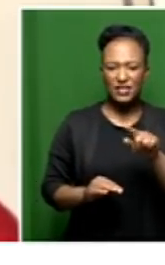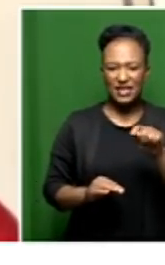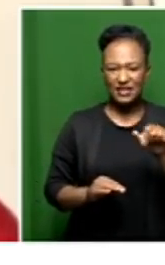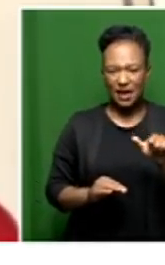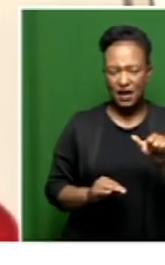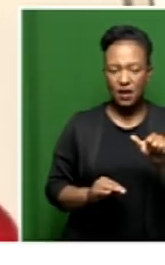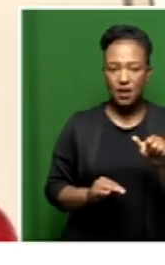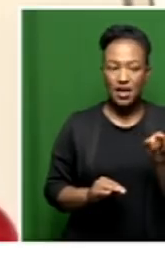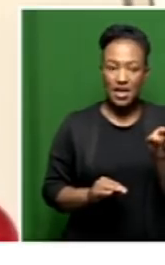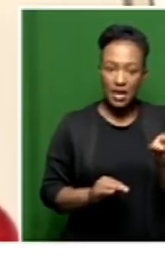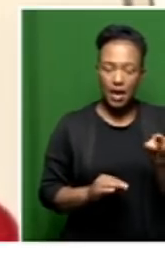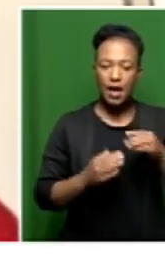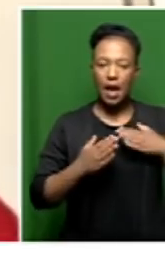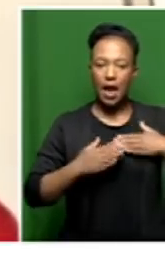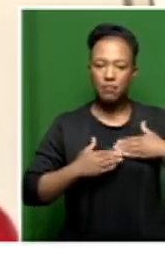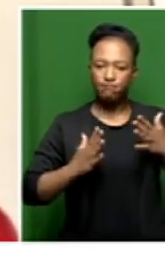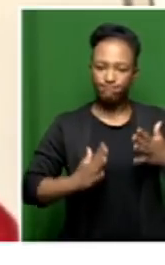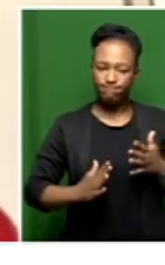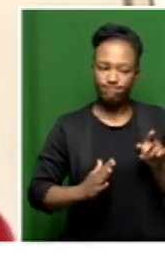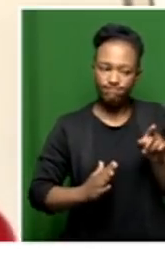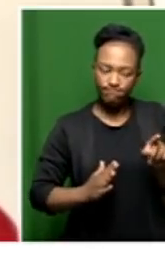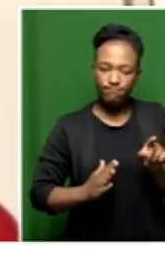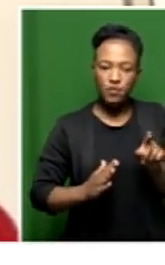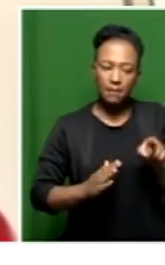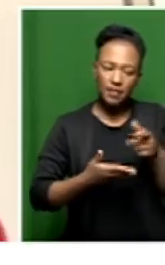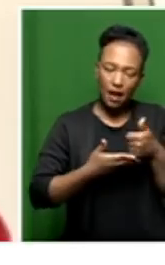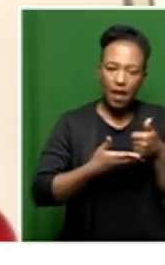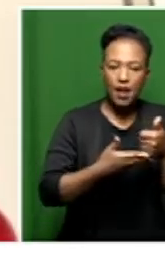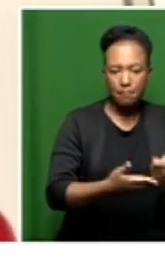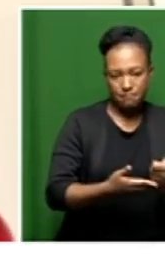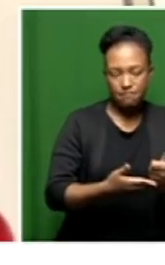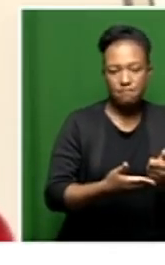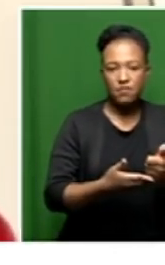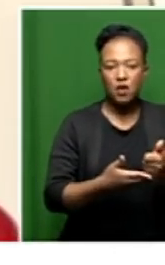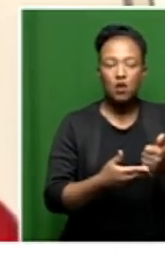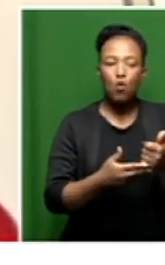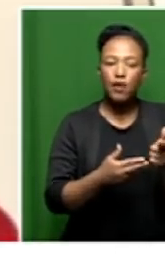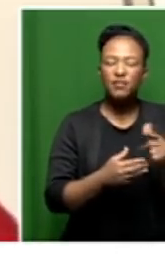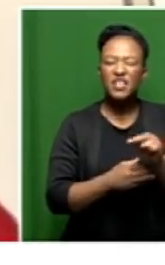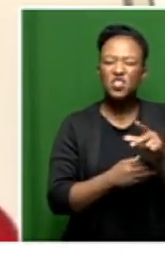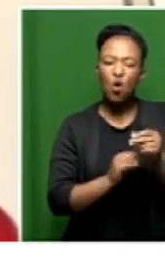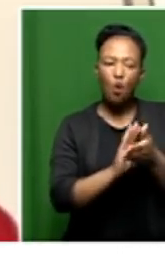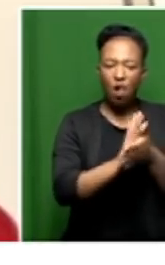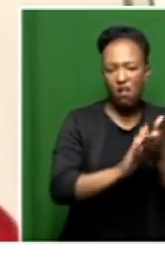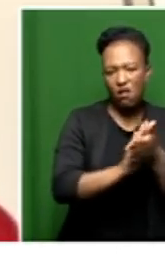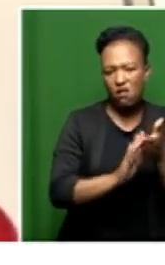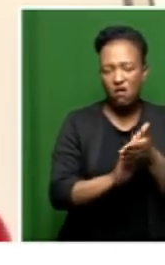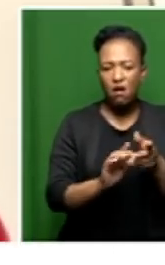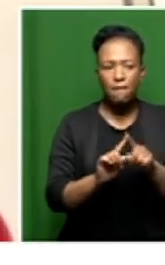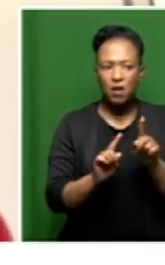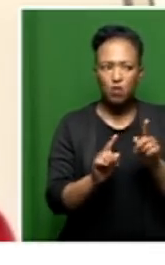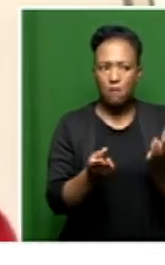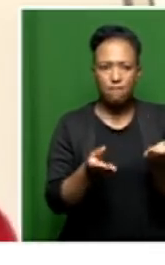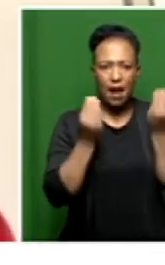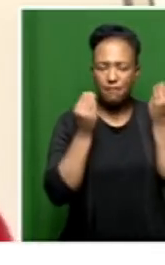my understanding that she's an administrator who has to help them with the running of the facility, not in terms of them acquiring